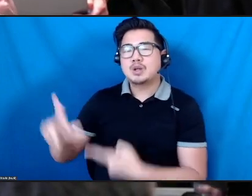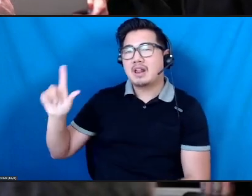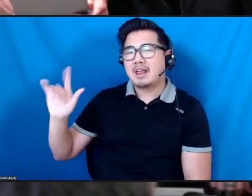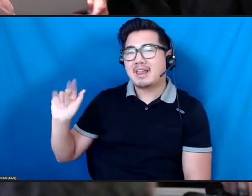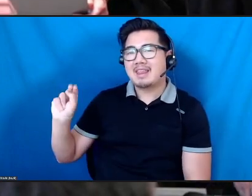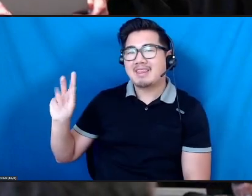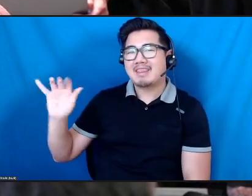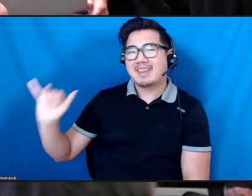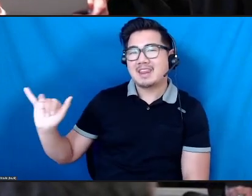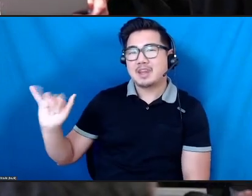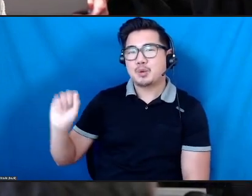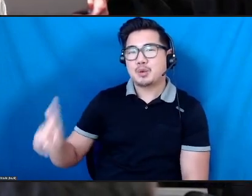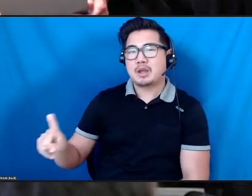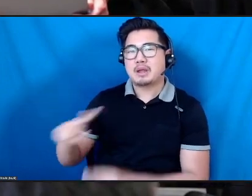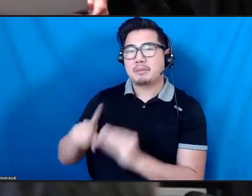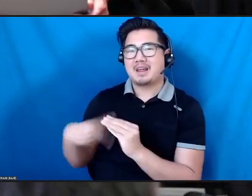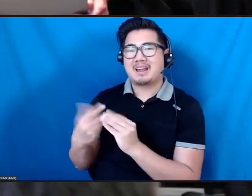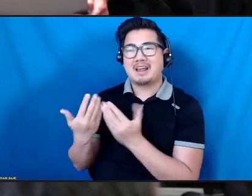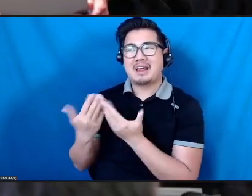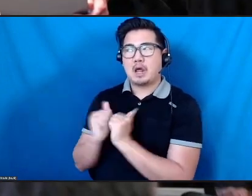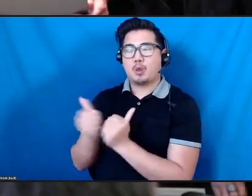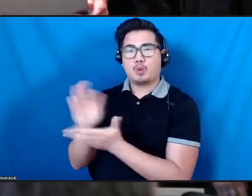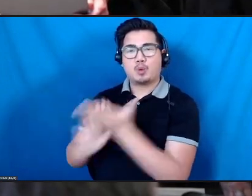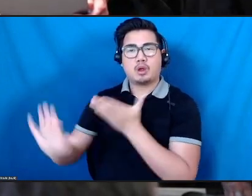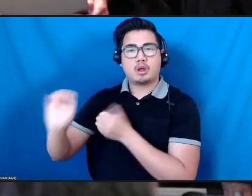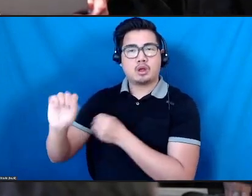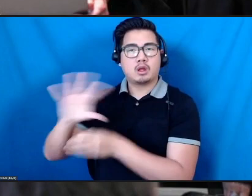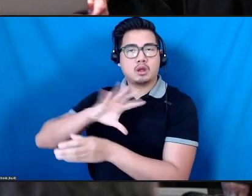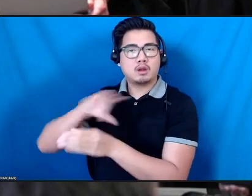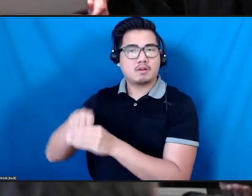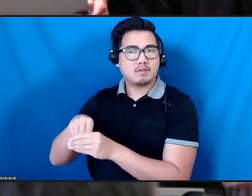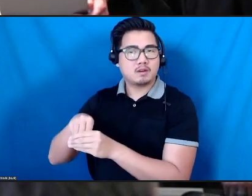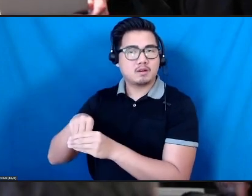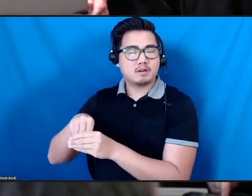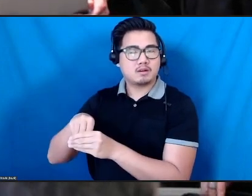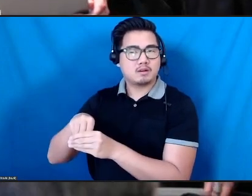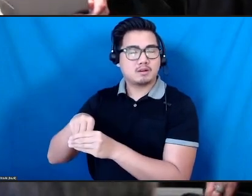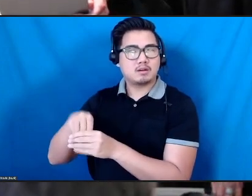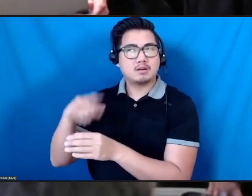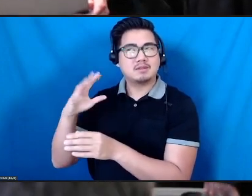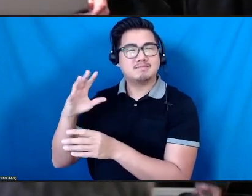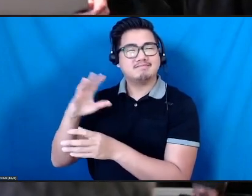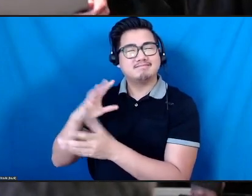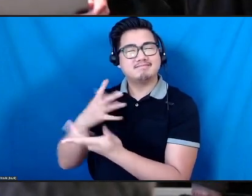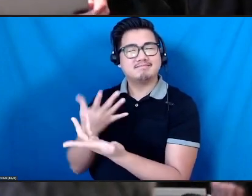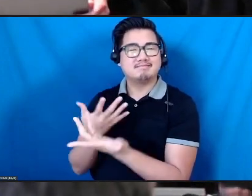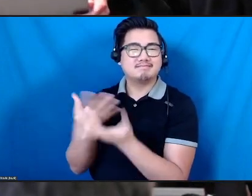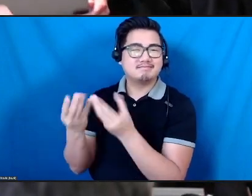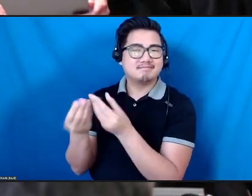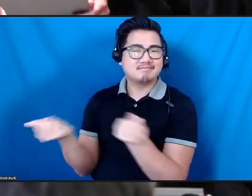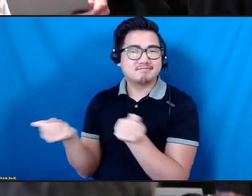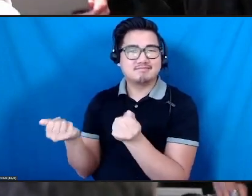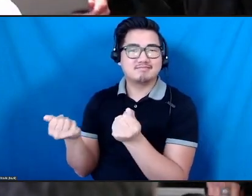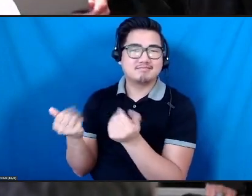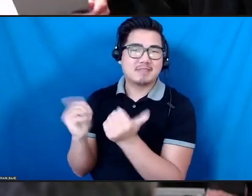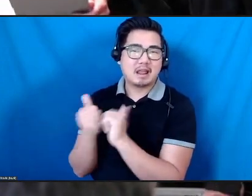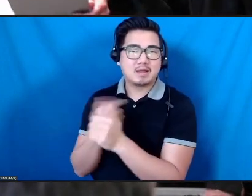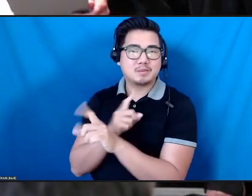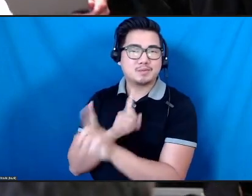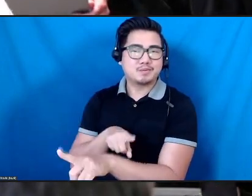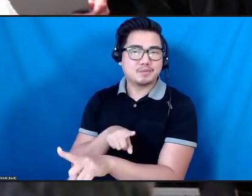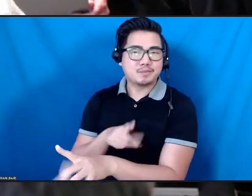do to sort of be a part of the, I guess, the answer, the solutions. Just want to